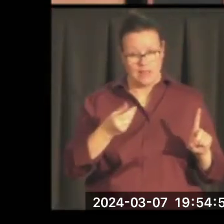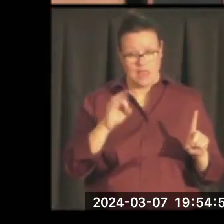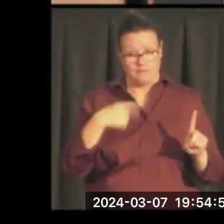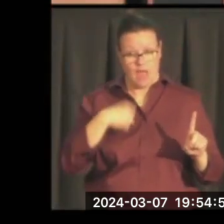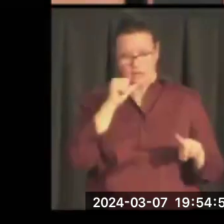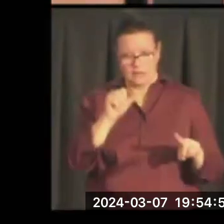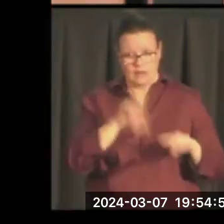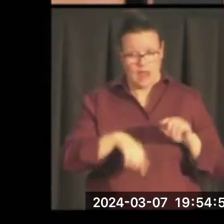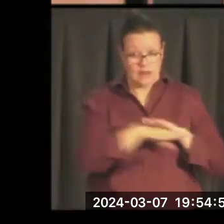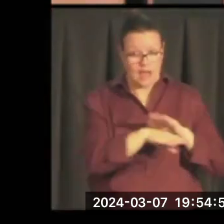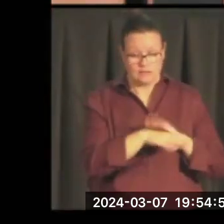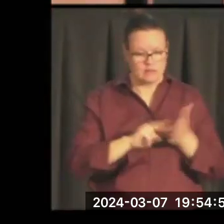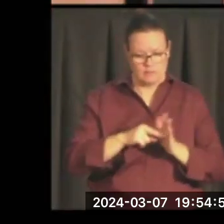today.